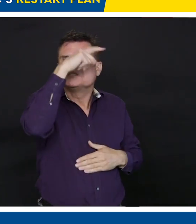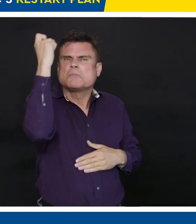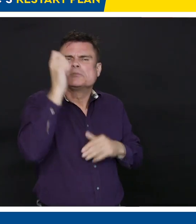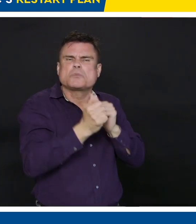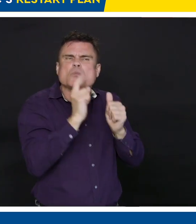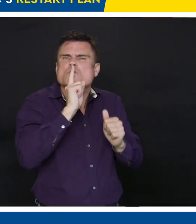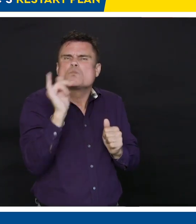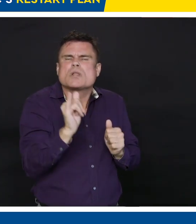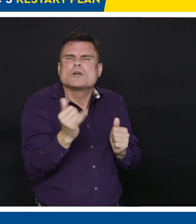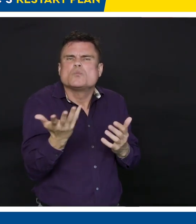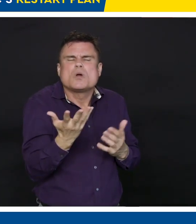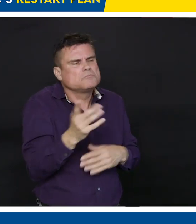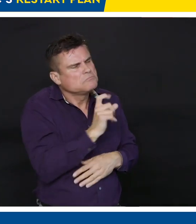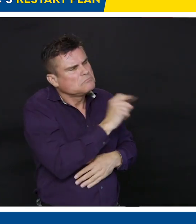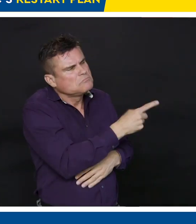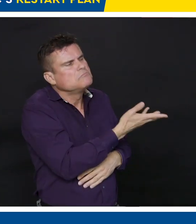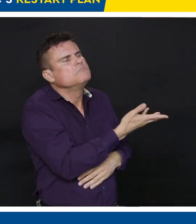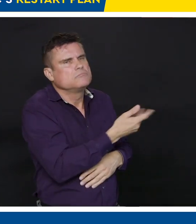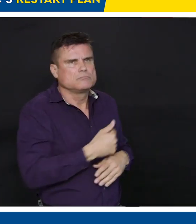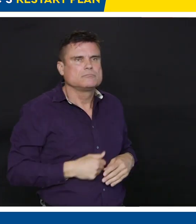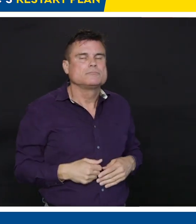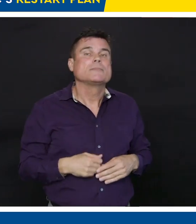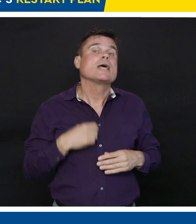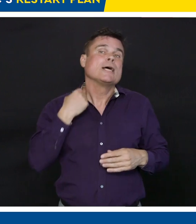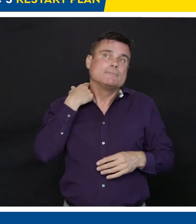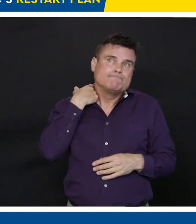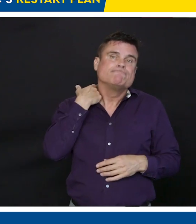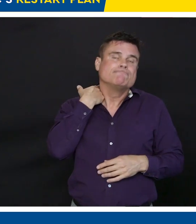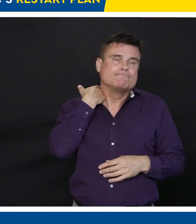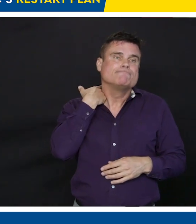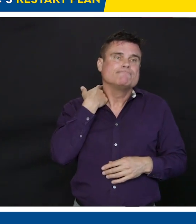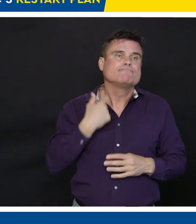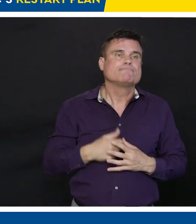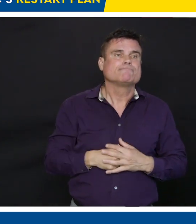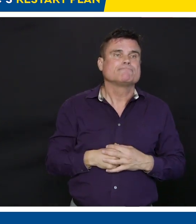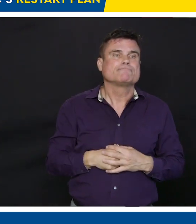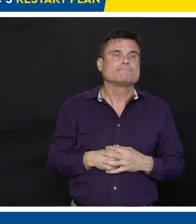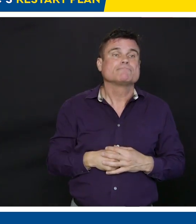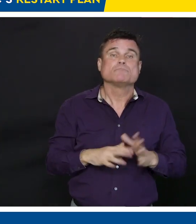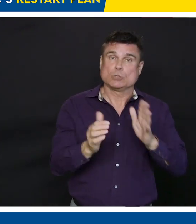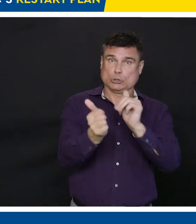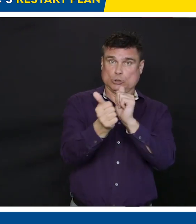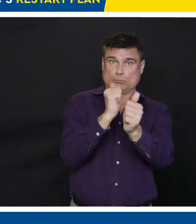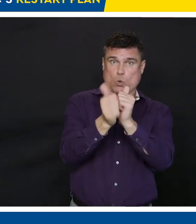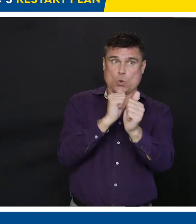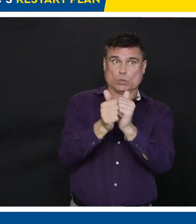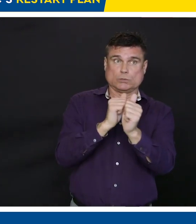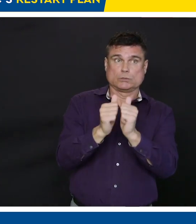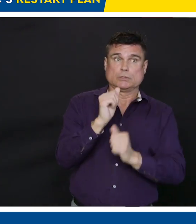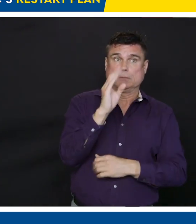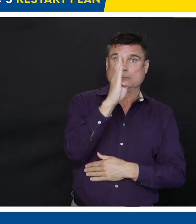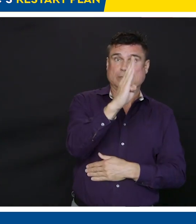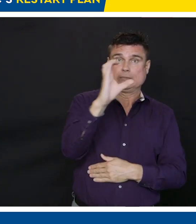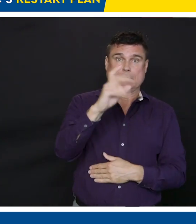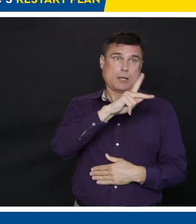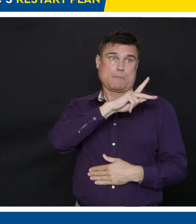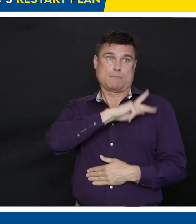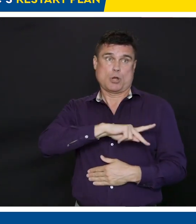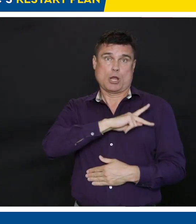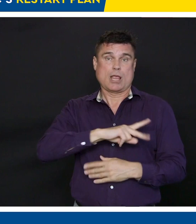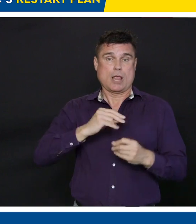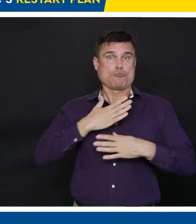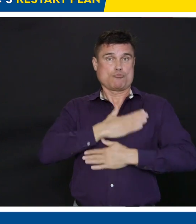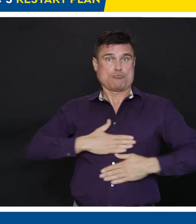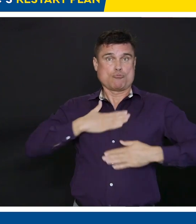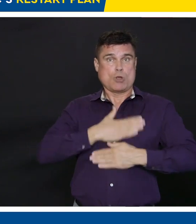work to the front, Keith. The BC Parks and Recreation Association has been working to try and